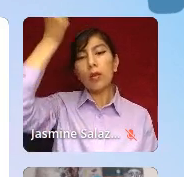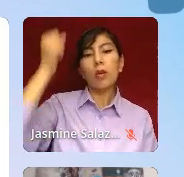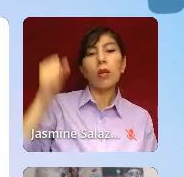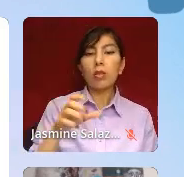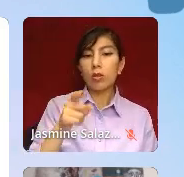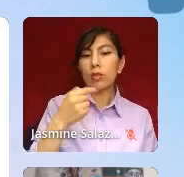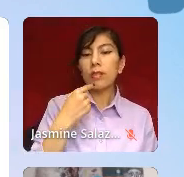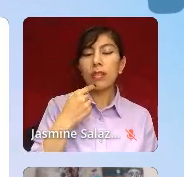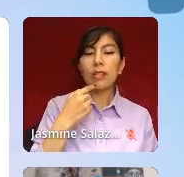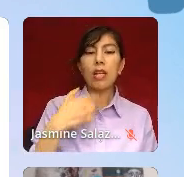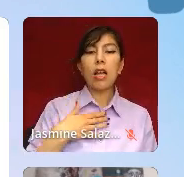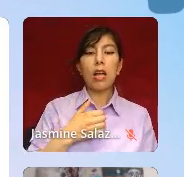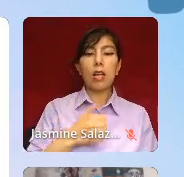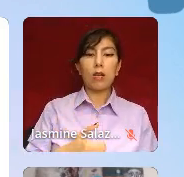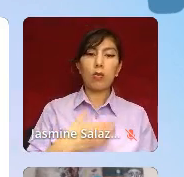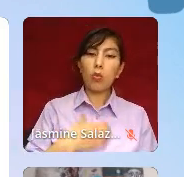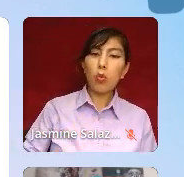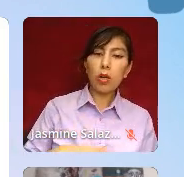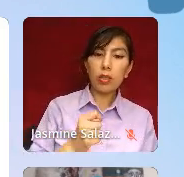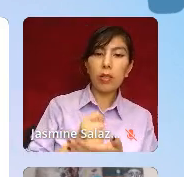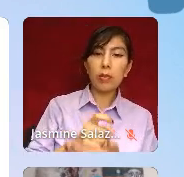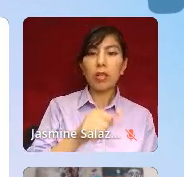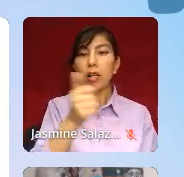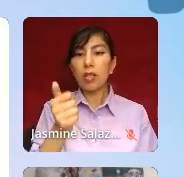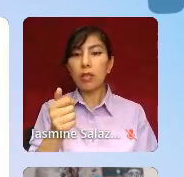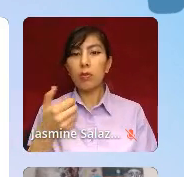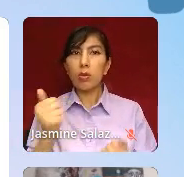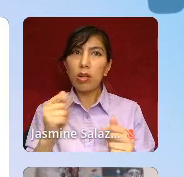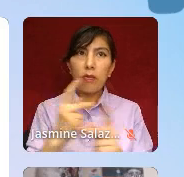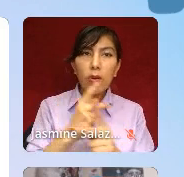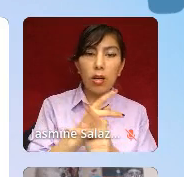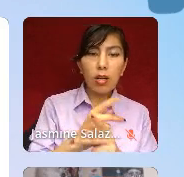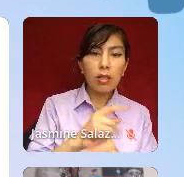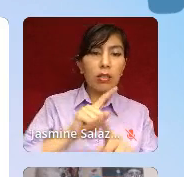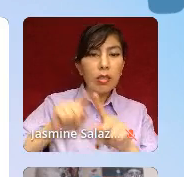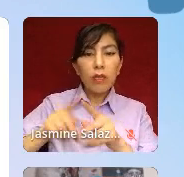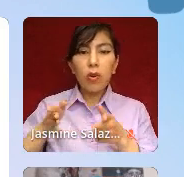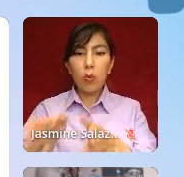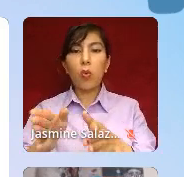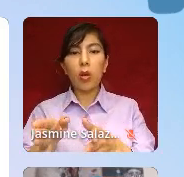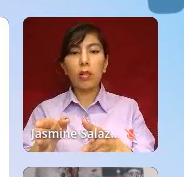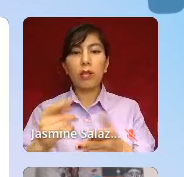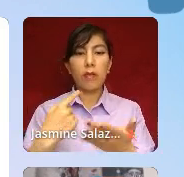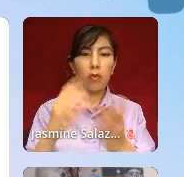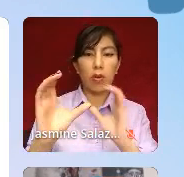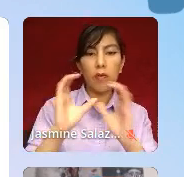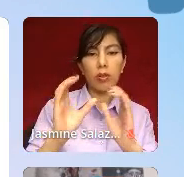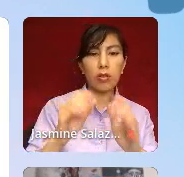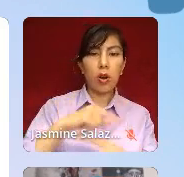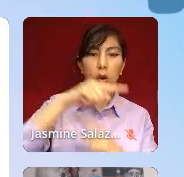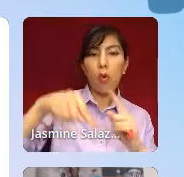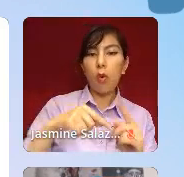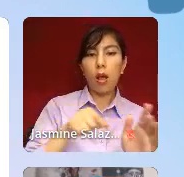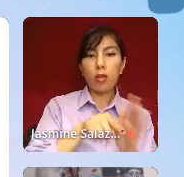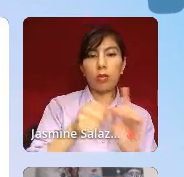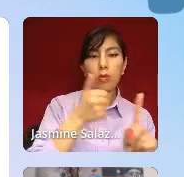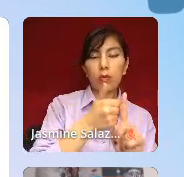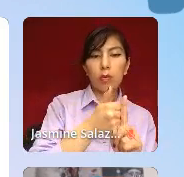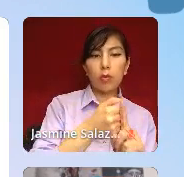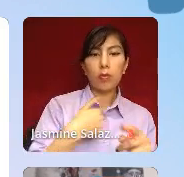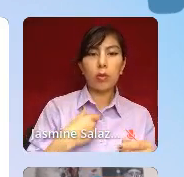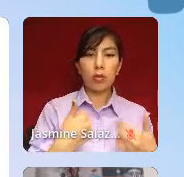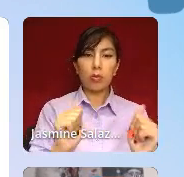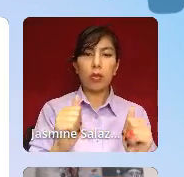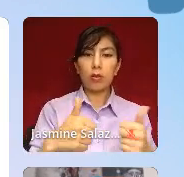I wish therapists and others would try to take time to figure out different ways to have a conversation around suicide. We did it through gameplay by playing chutes and